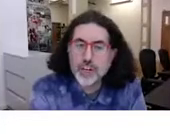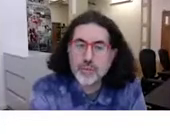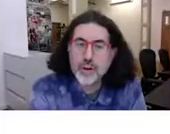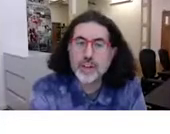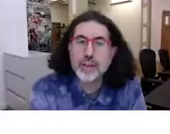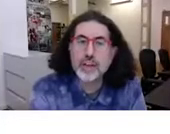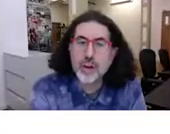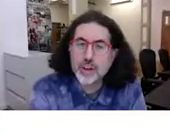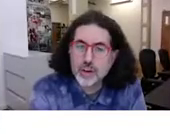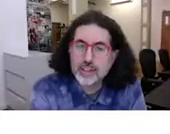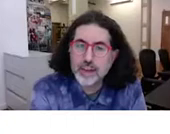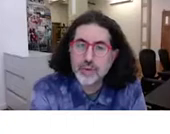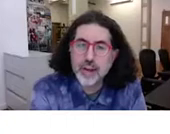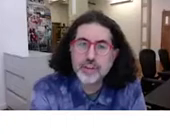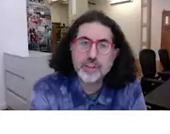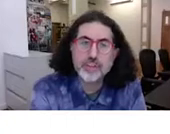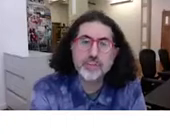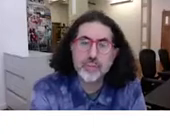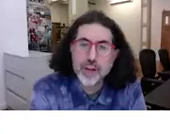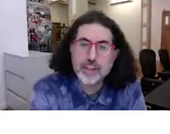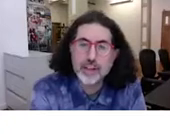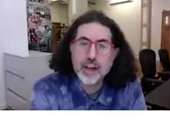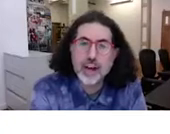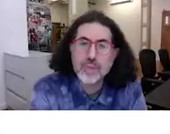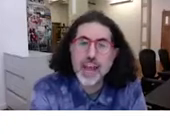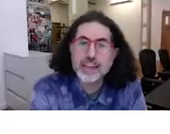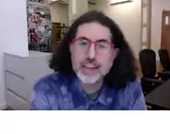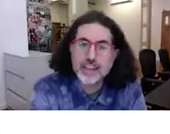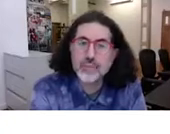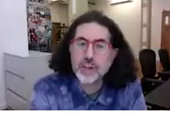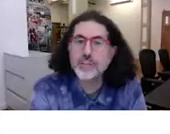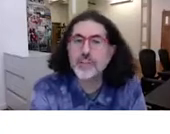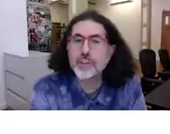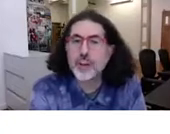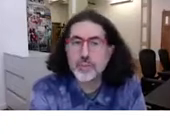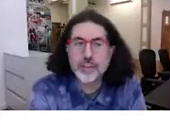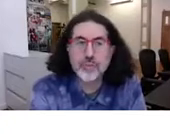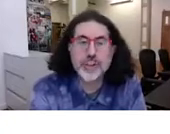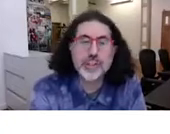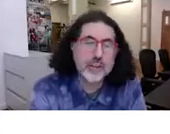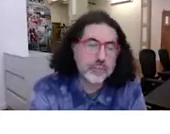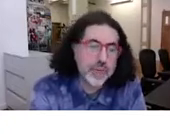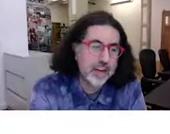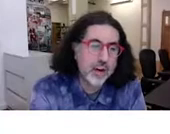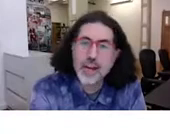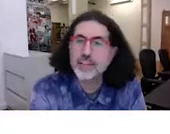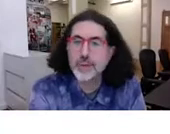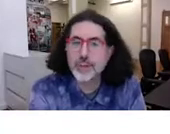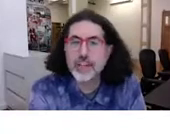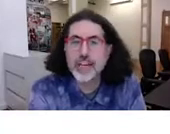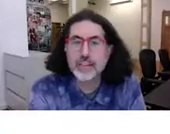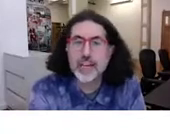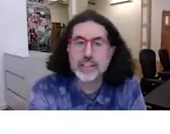is a project where the american artist sam durant who's white um had done this project for documento which is a big art